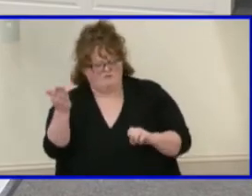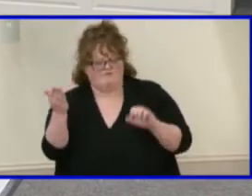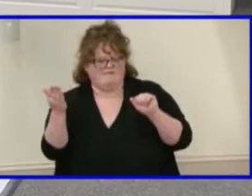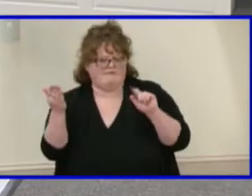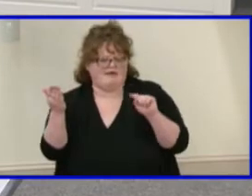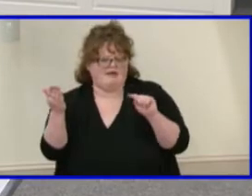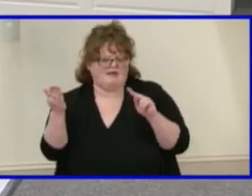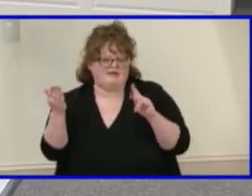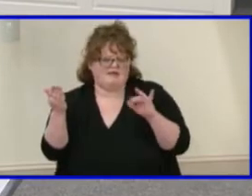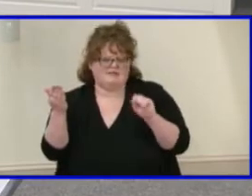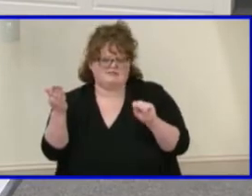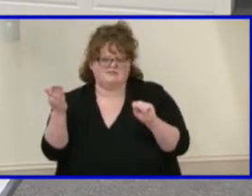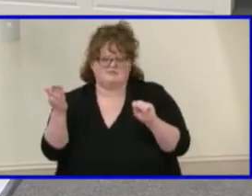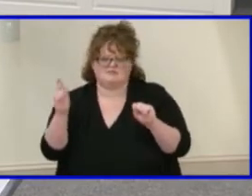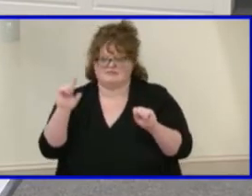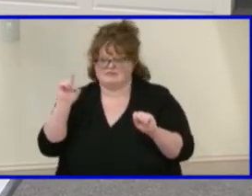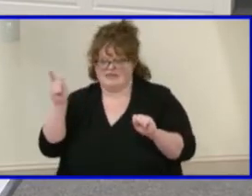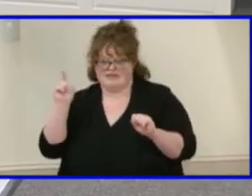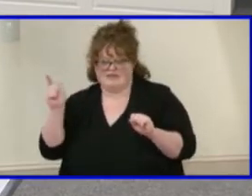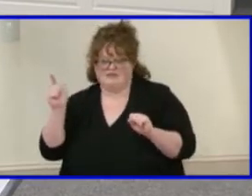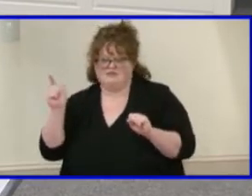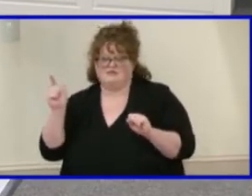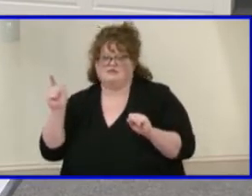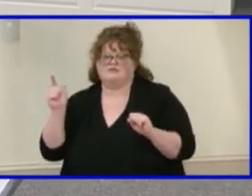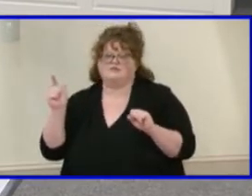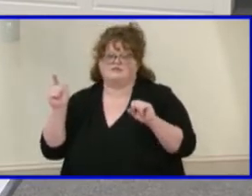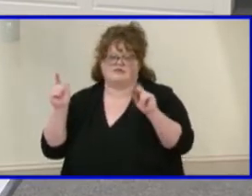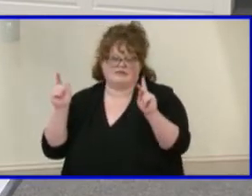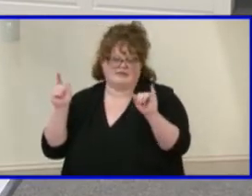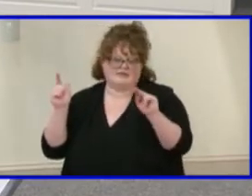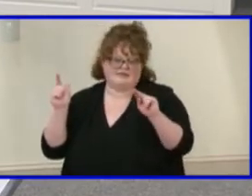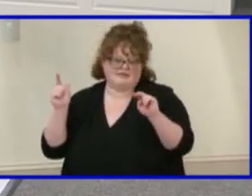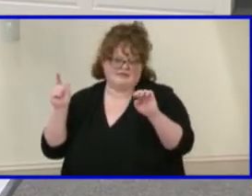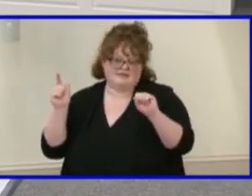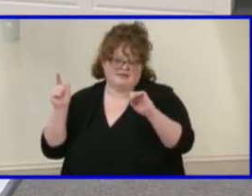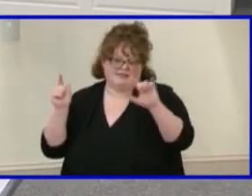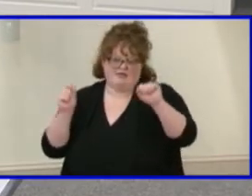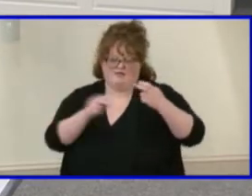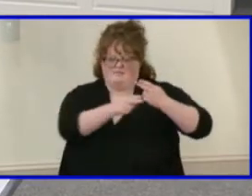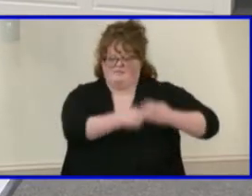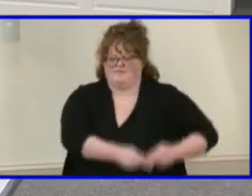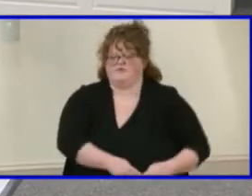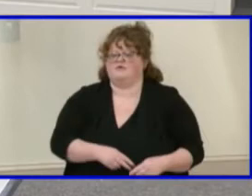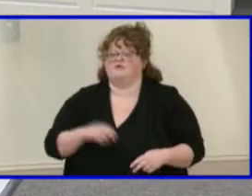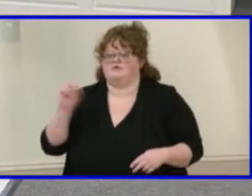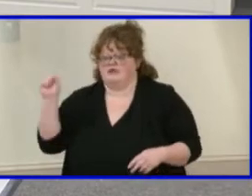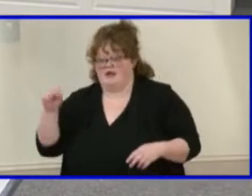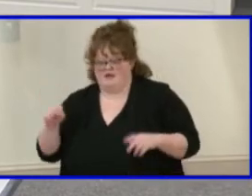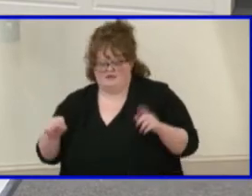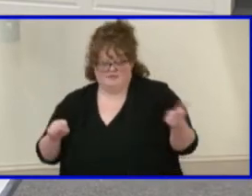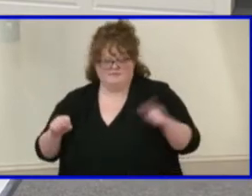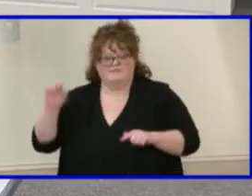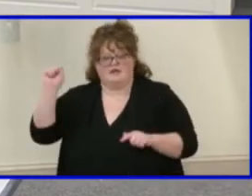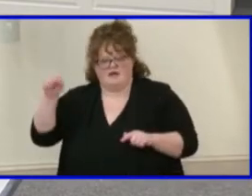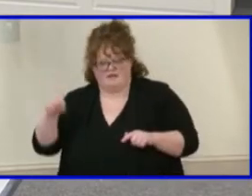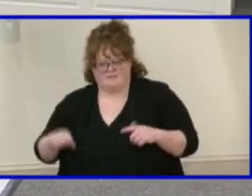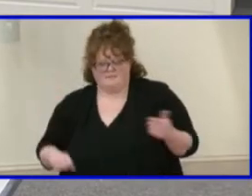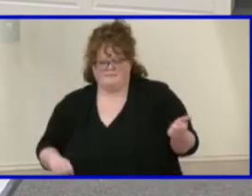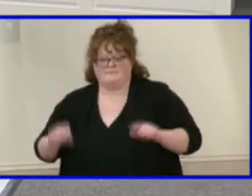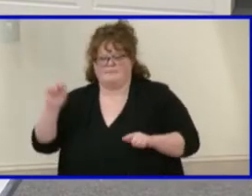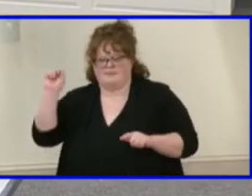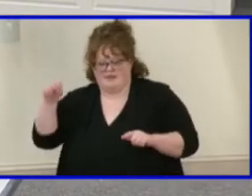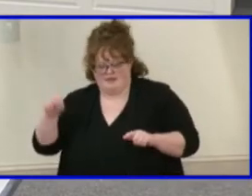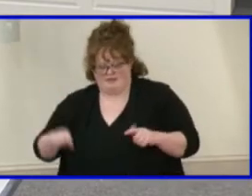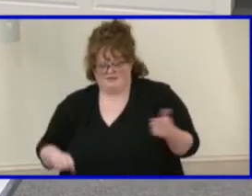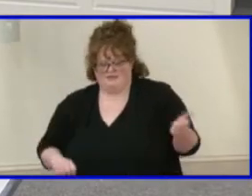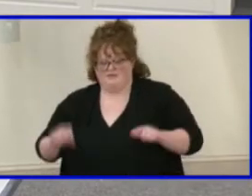there a second? Second. Seconded by Mrs. Kinsella. Roll call vote. Ms. Atkins. Aye. Ms. Kinsella. Aye. Ms. Ogburn. Aye.